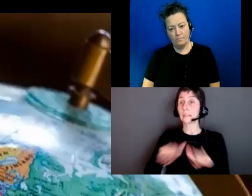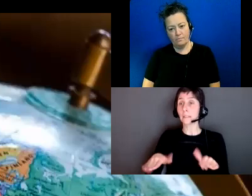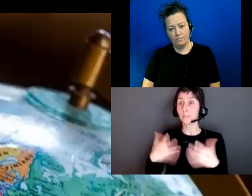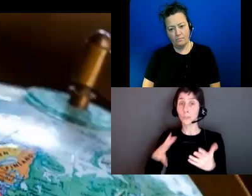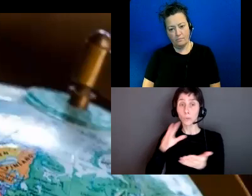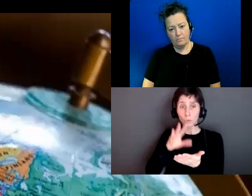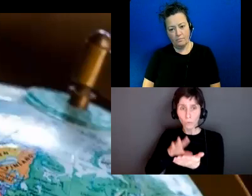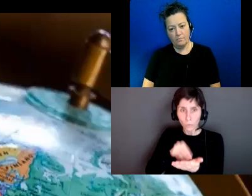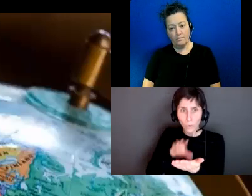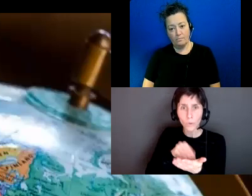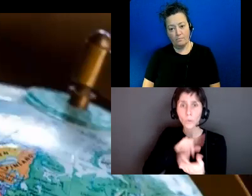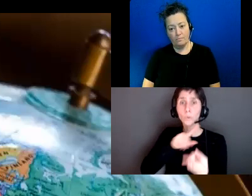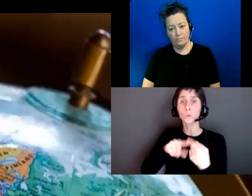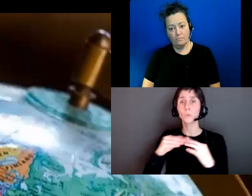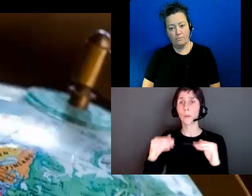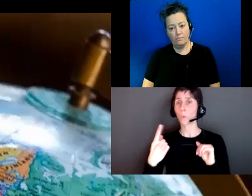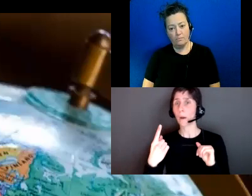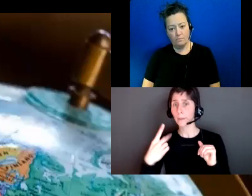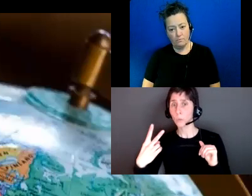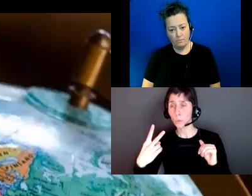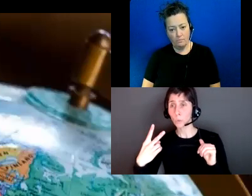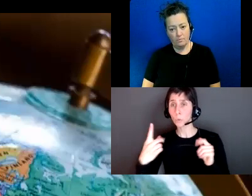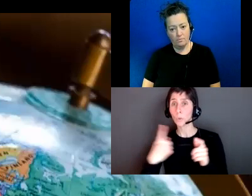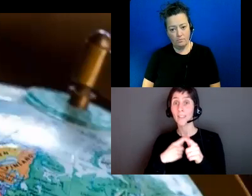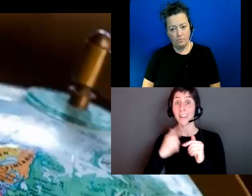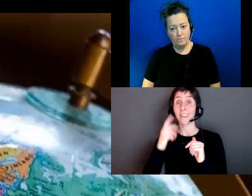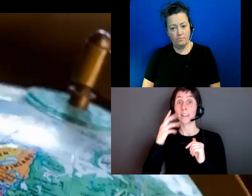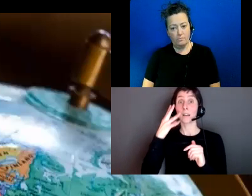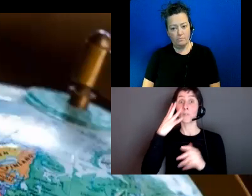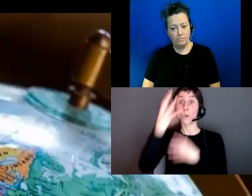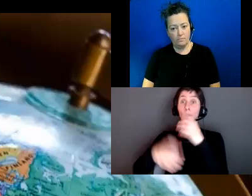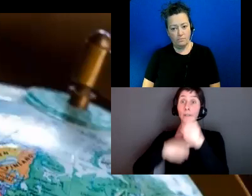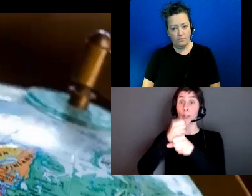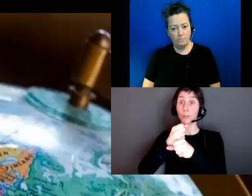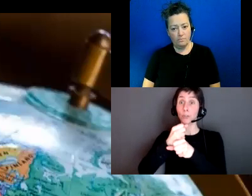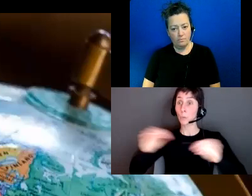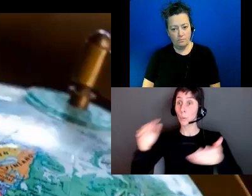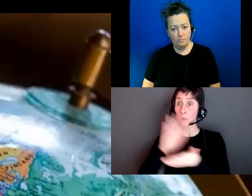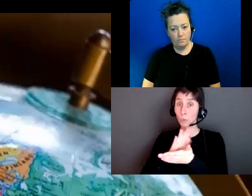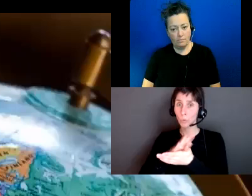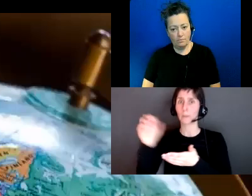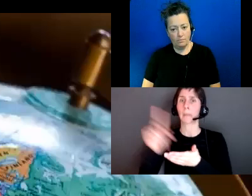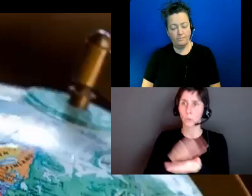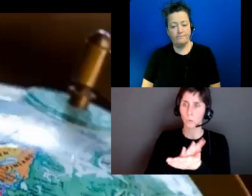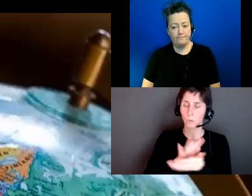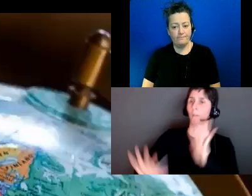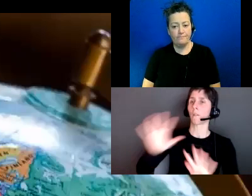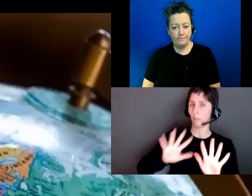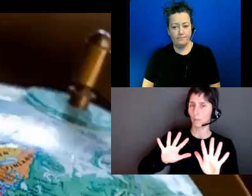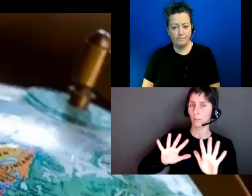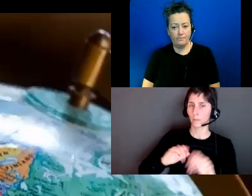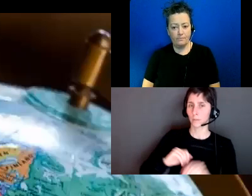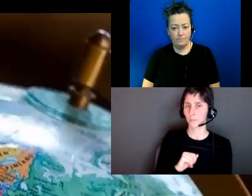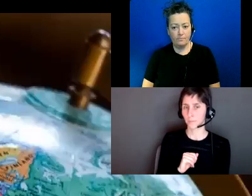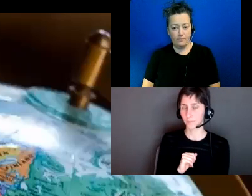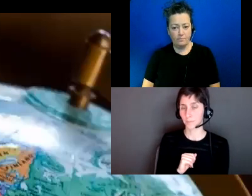two but now they're in grade six and they haven't been to school for three four years or they have been receiving some sort of